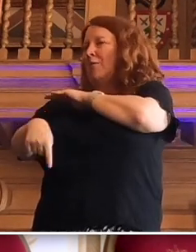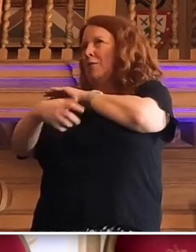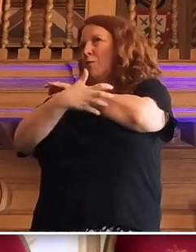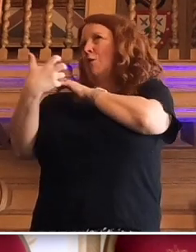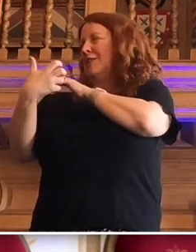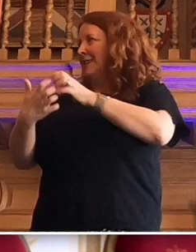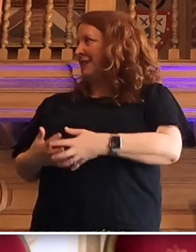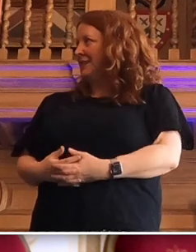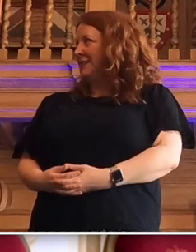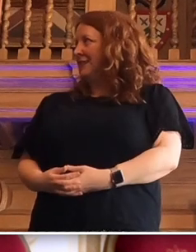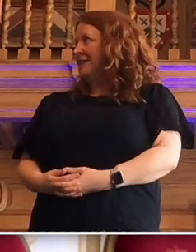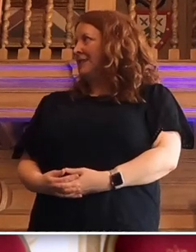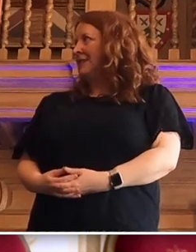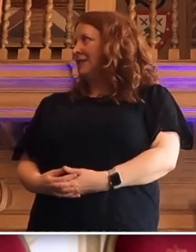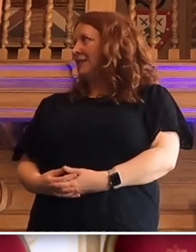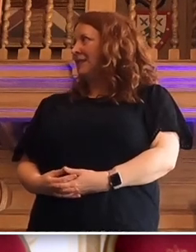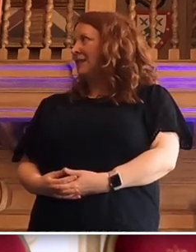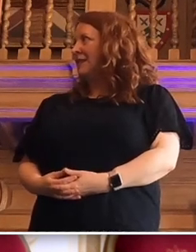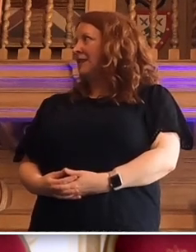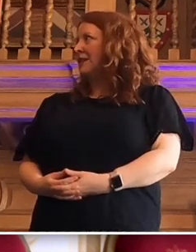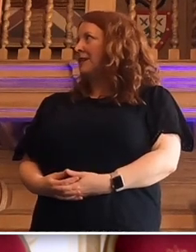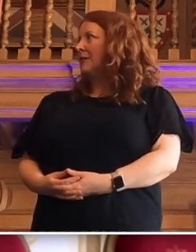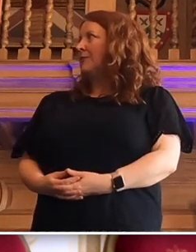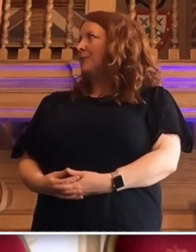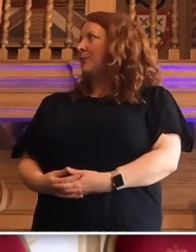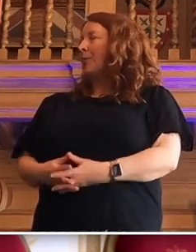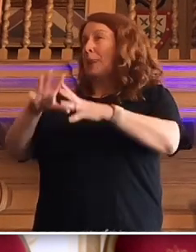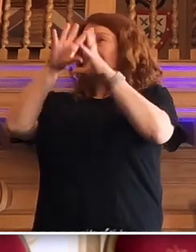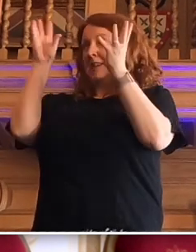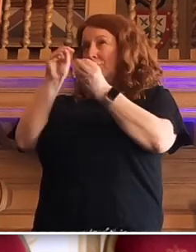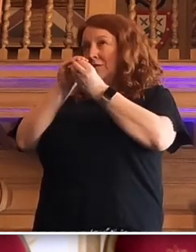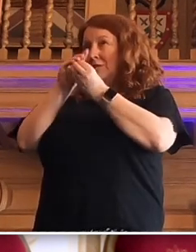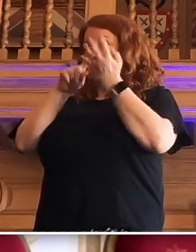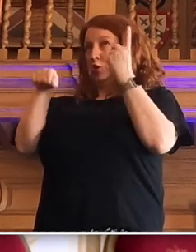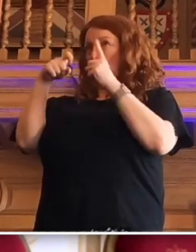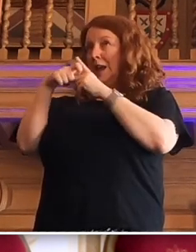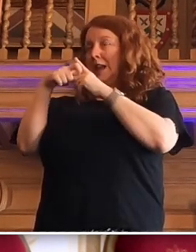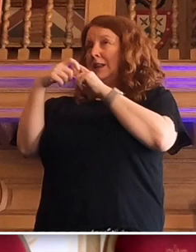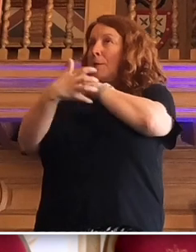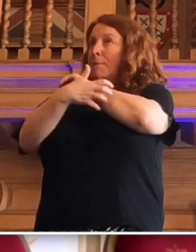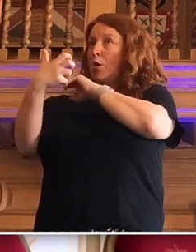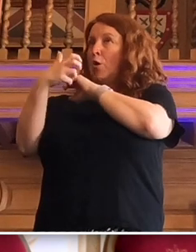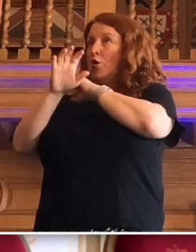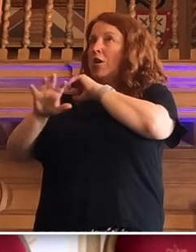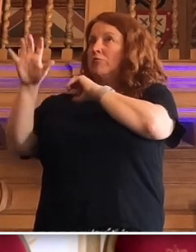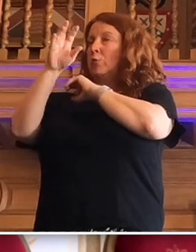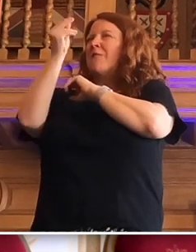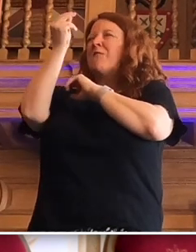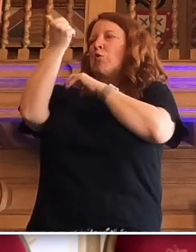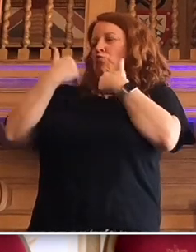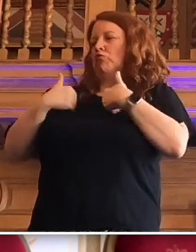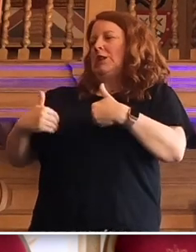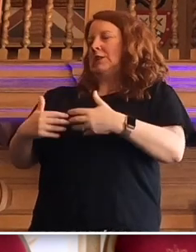To summarise, the UK is a poor country with a few rich people.